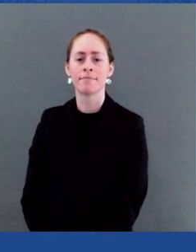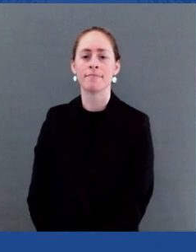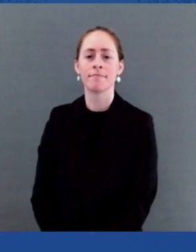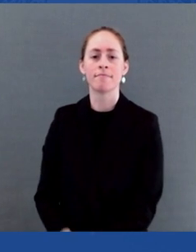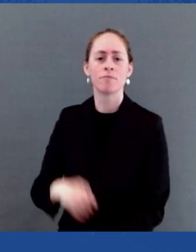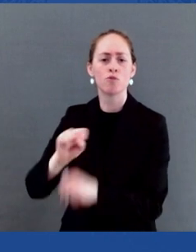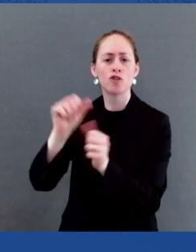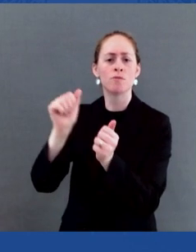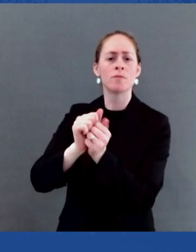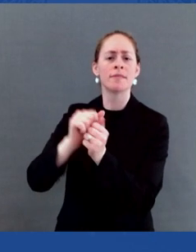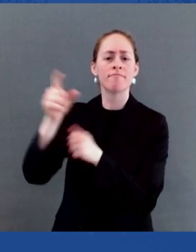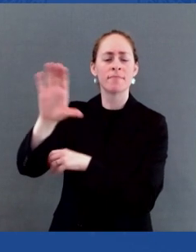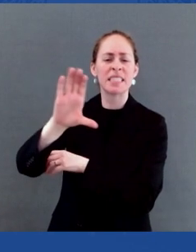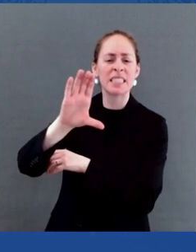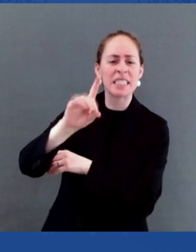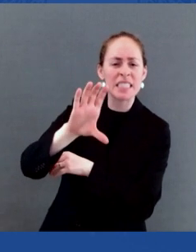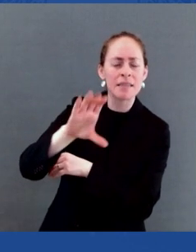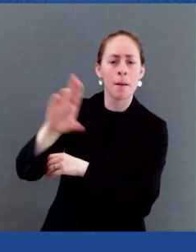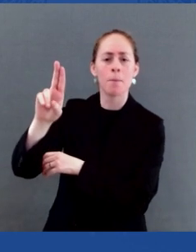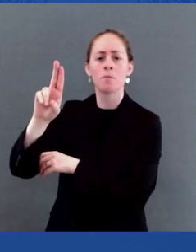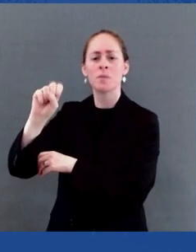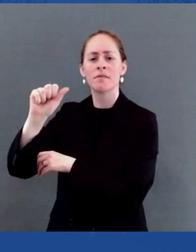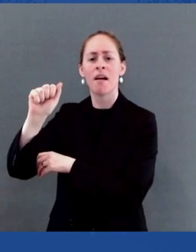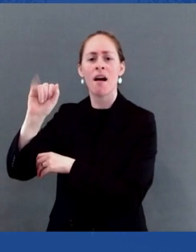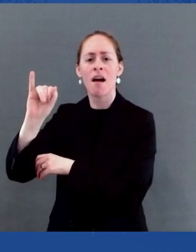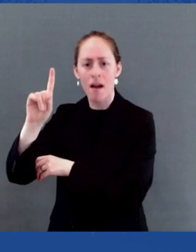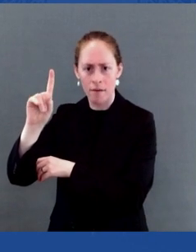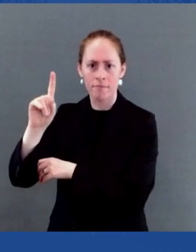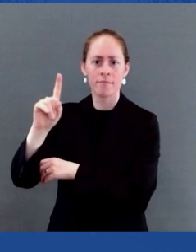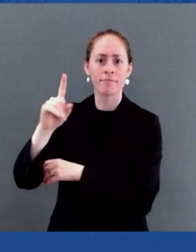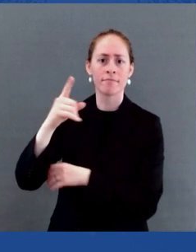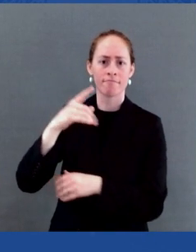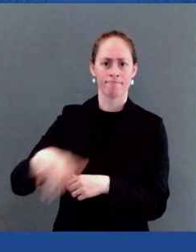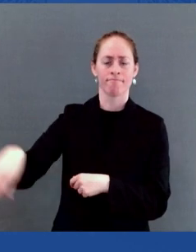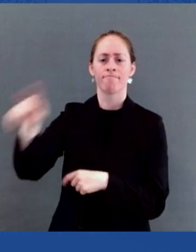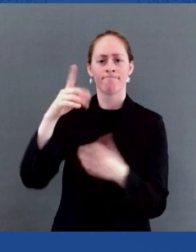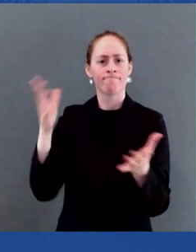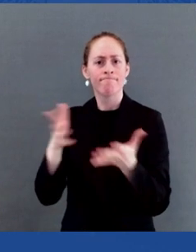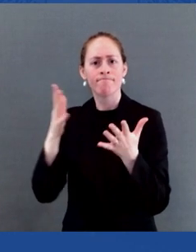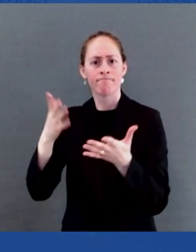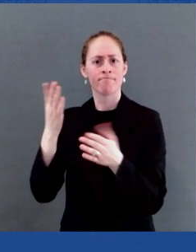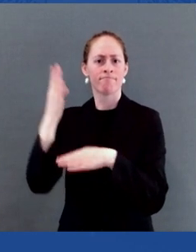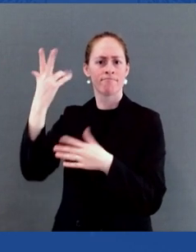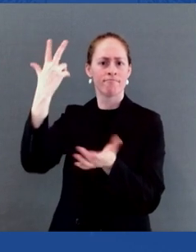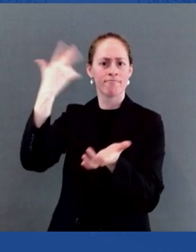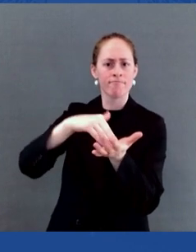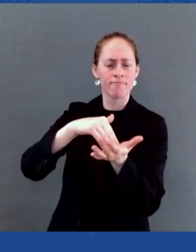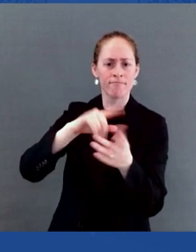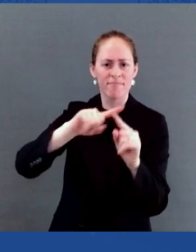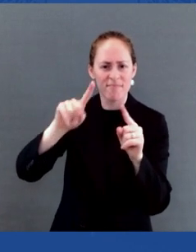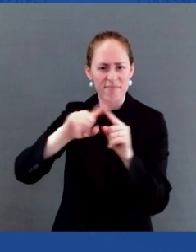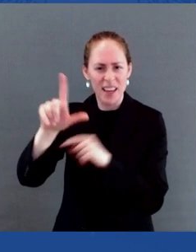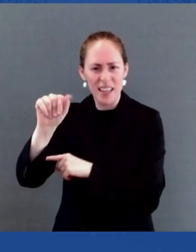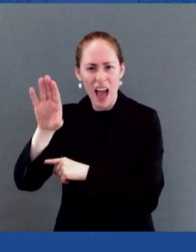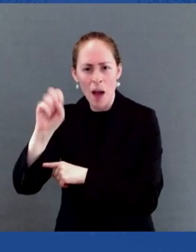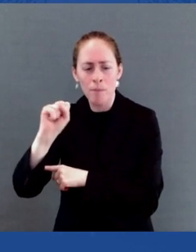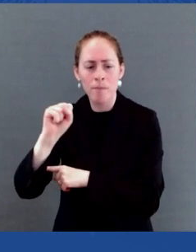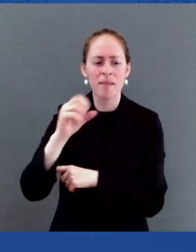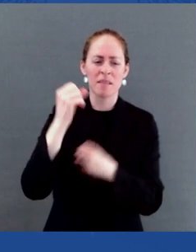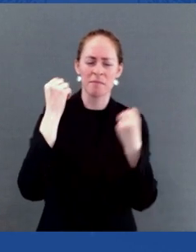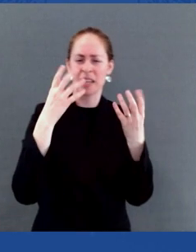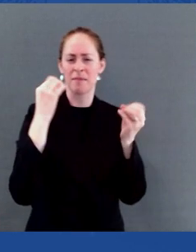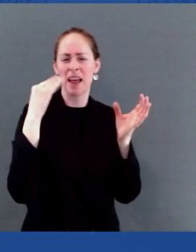3,000 laboratories, and nearly 300,000 healthcare workers across 55 countries,